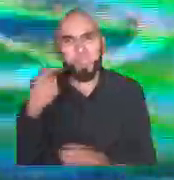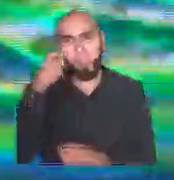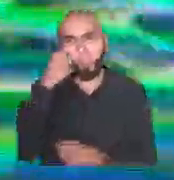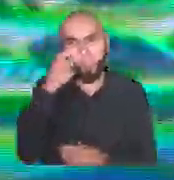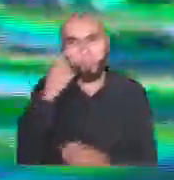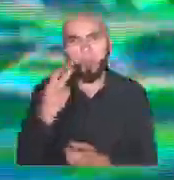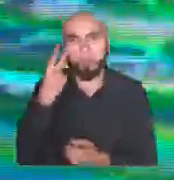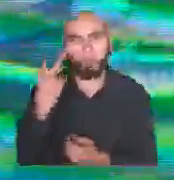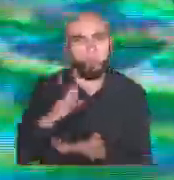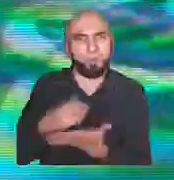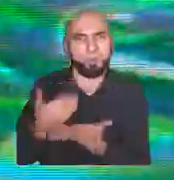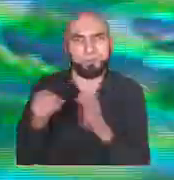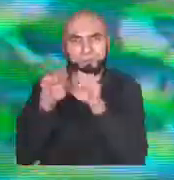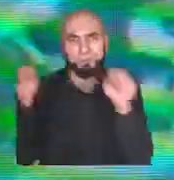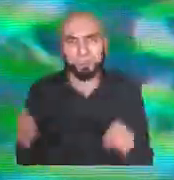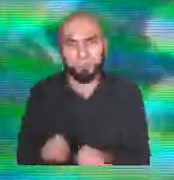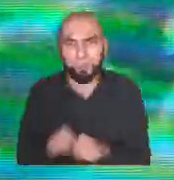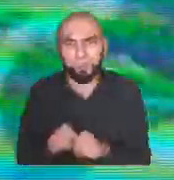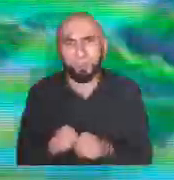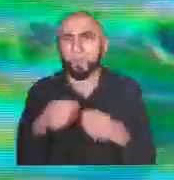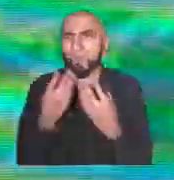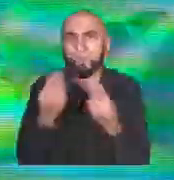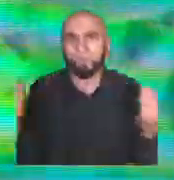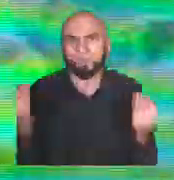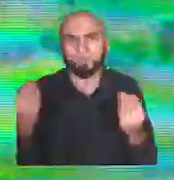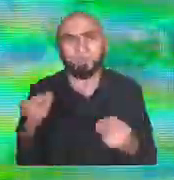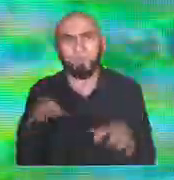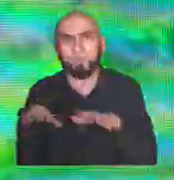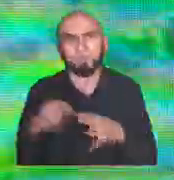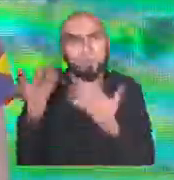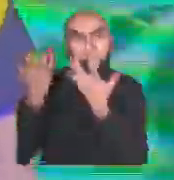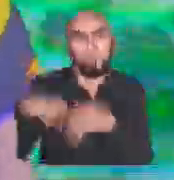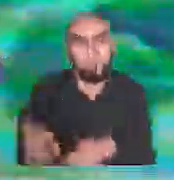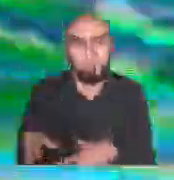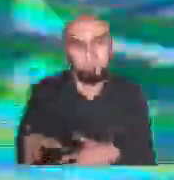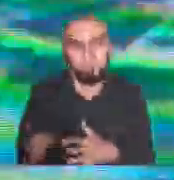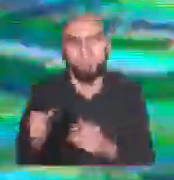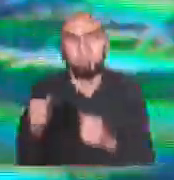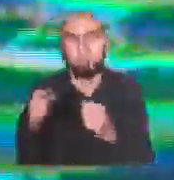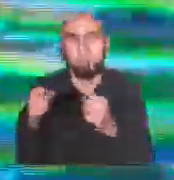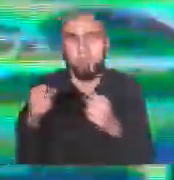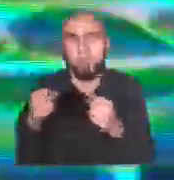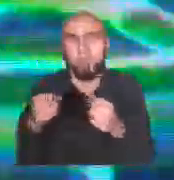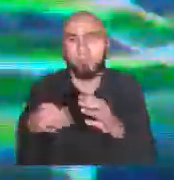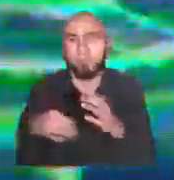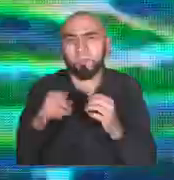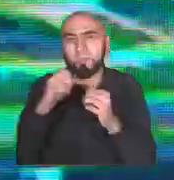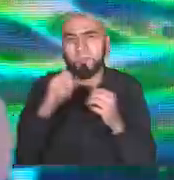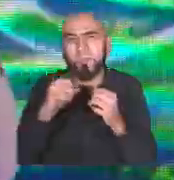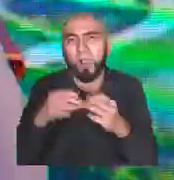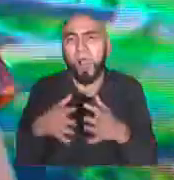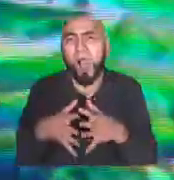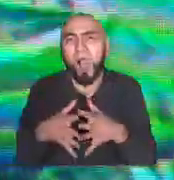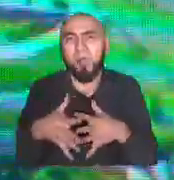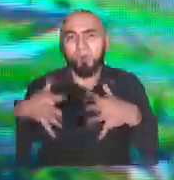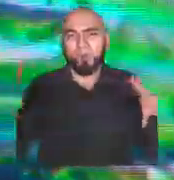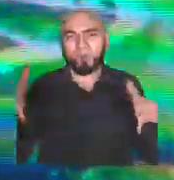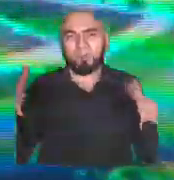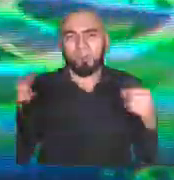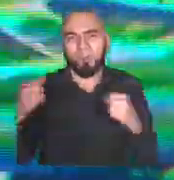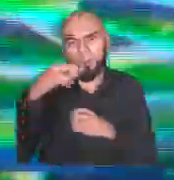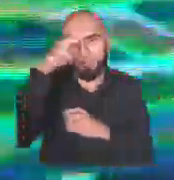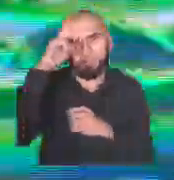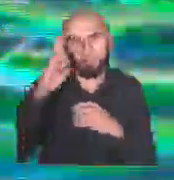of automation amplifies and keeps the kind of institutionalized racism. Whoever has the bias,